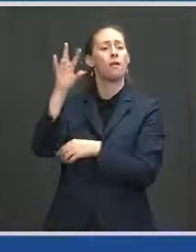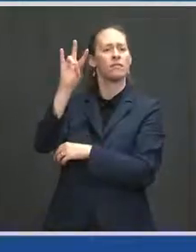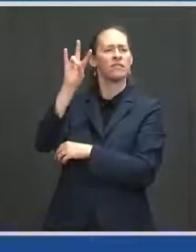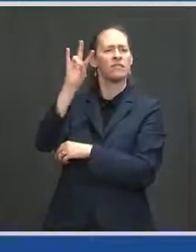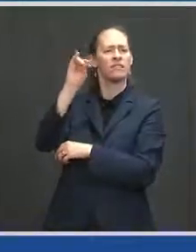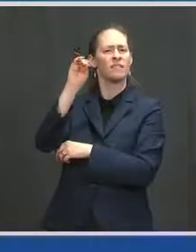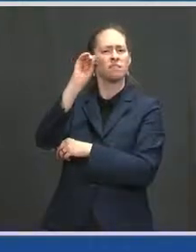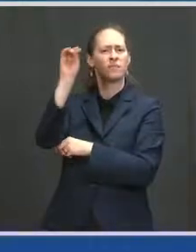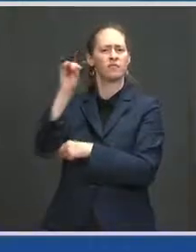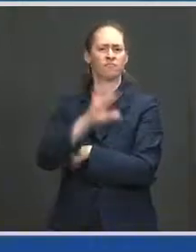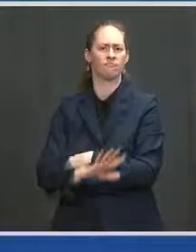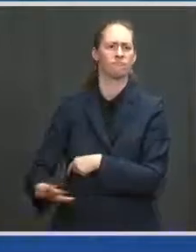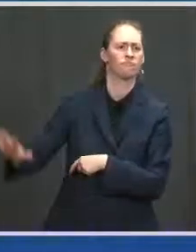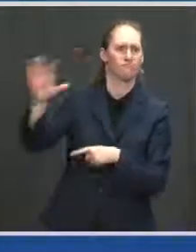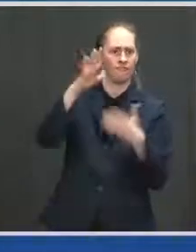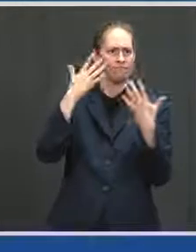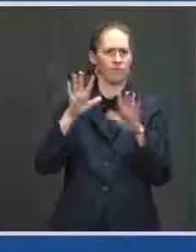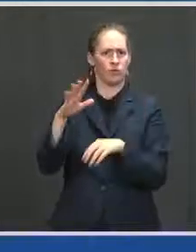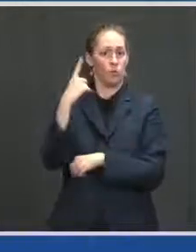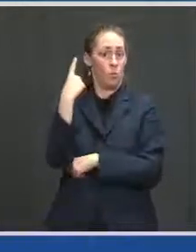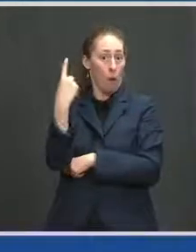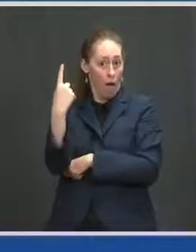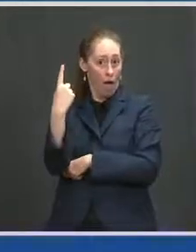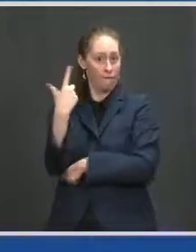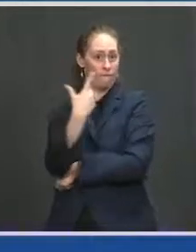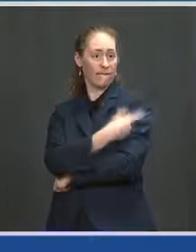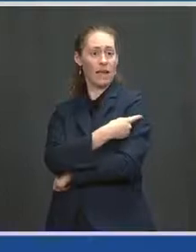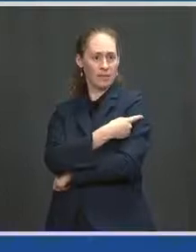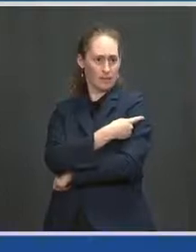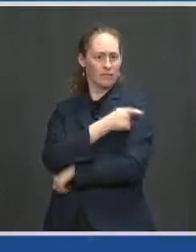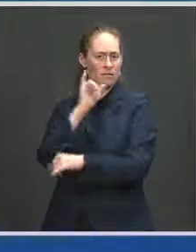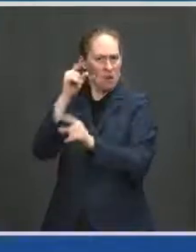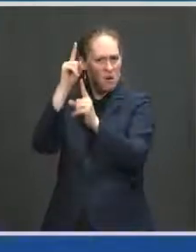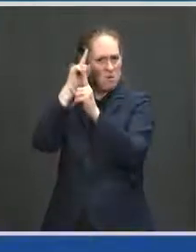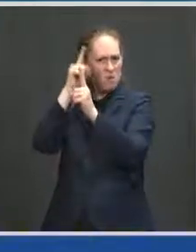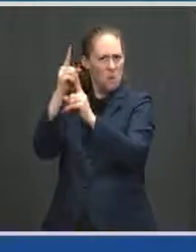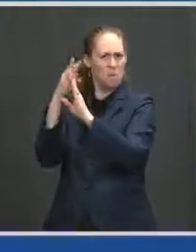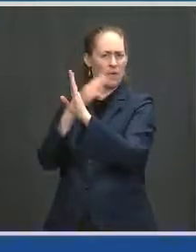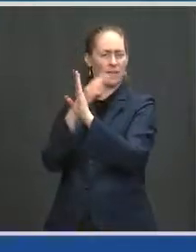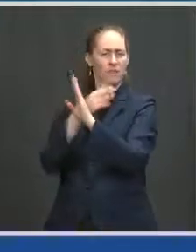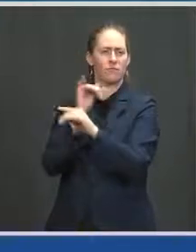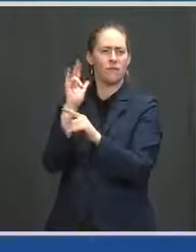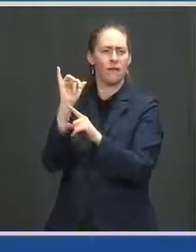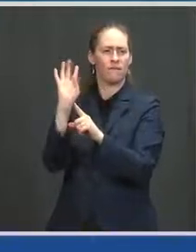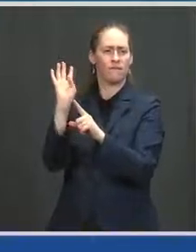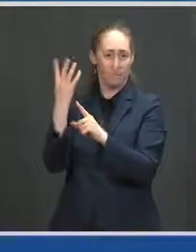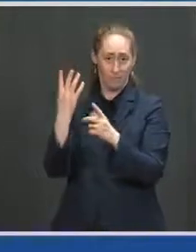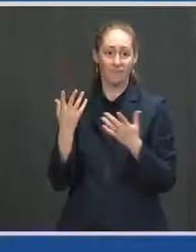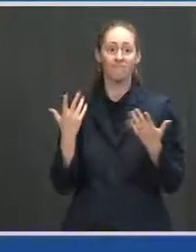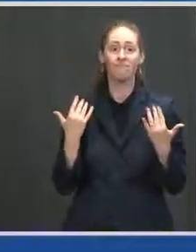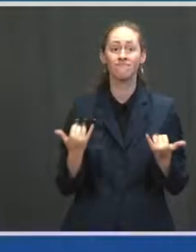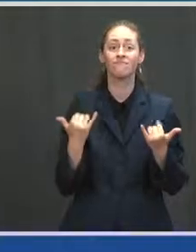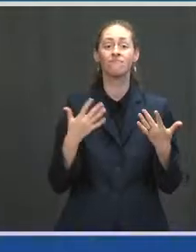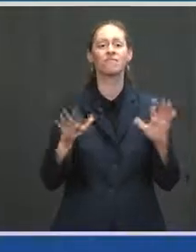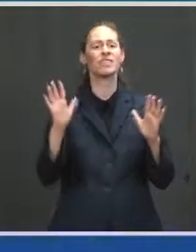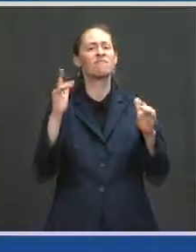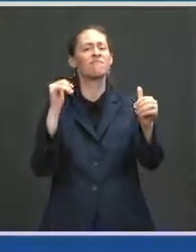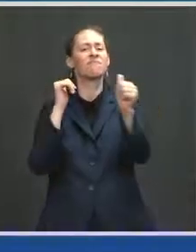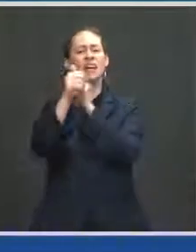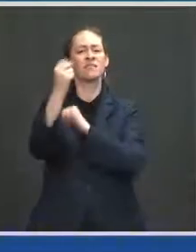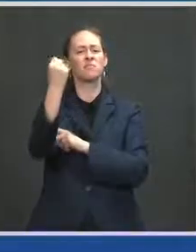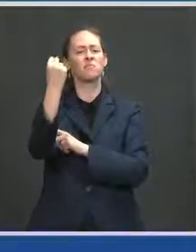July 4th. 70 percent at least with one shot. To date, 12 states have already reached this important milestone.